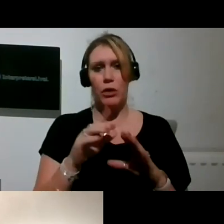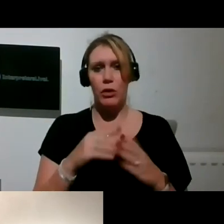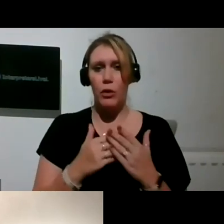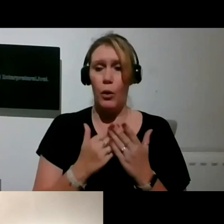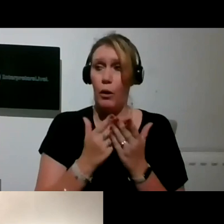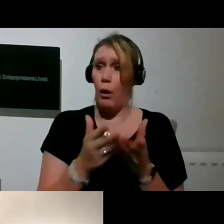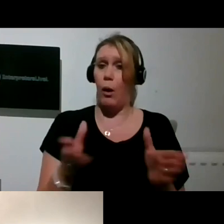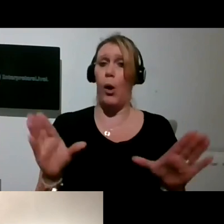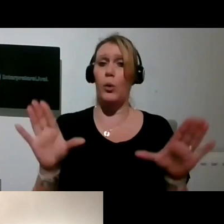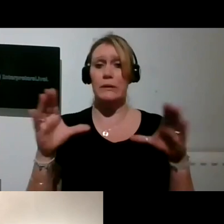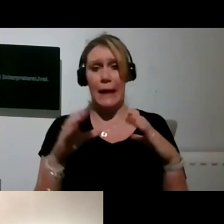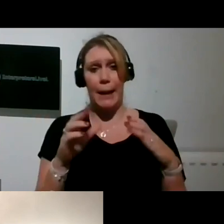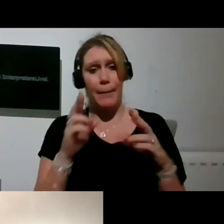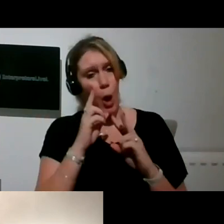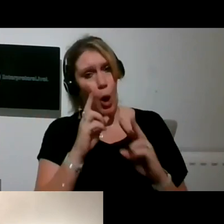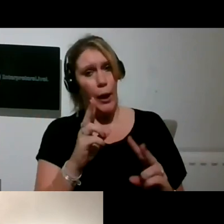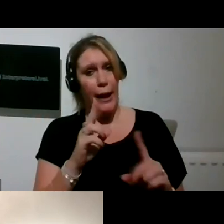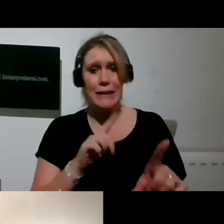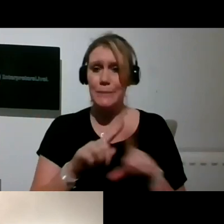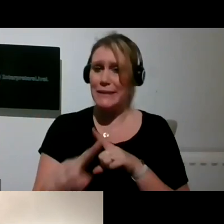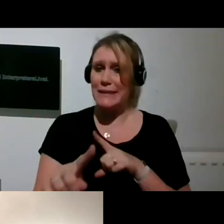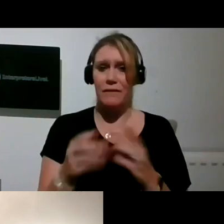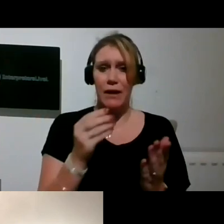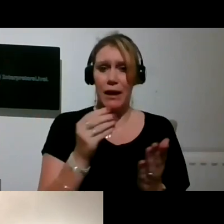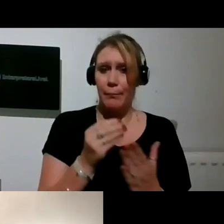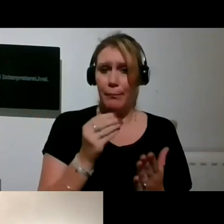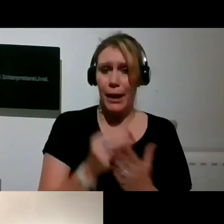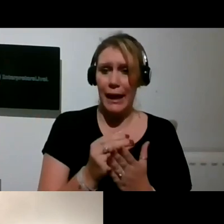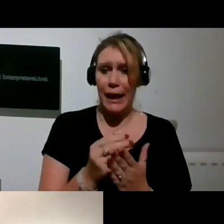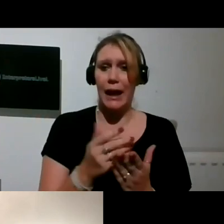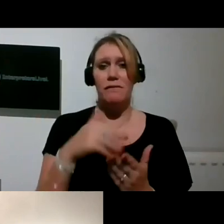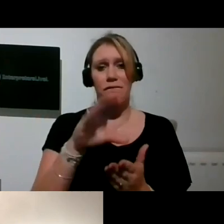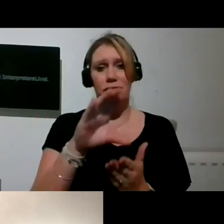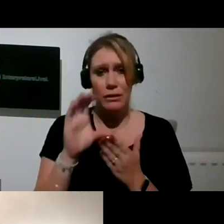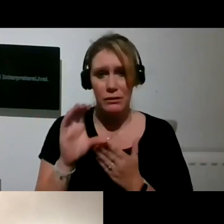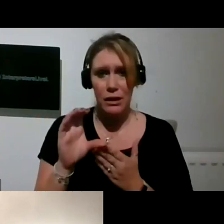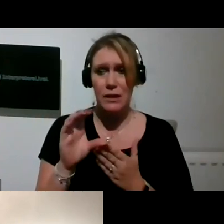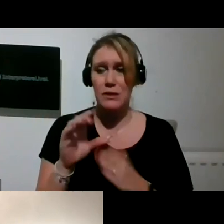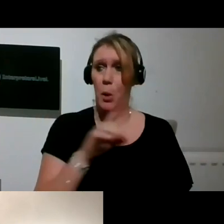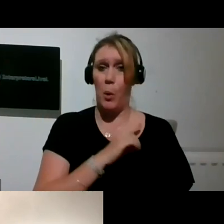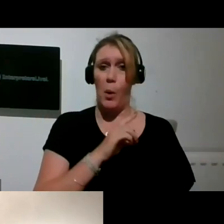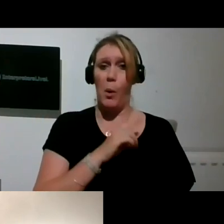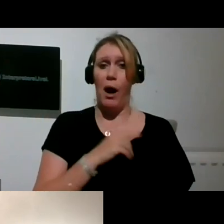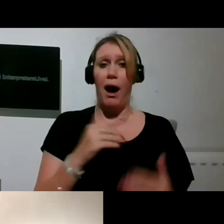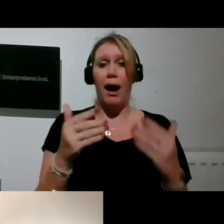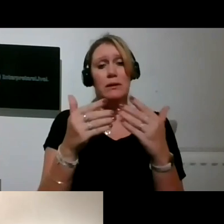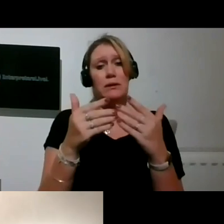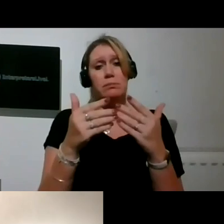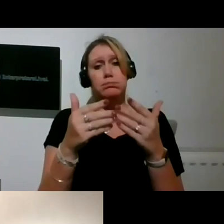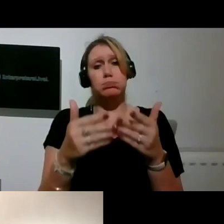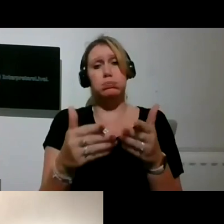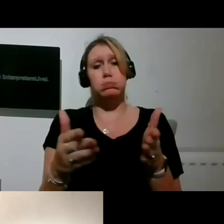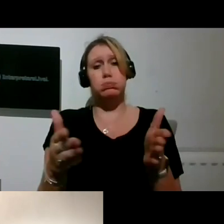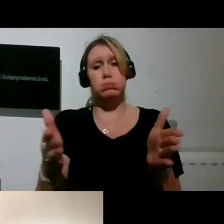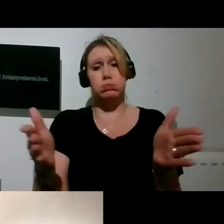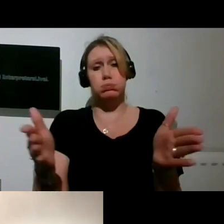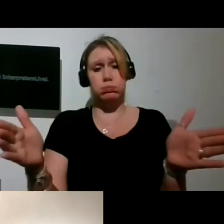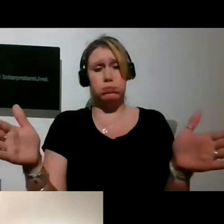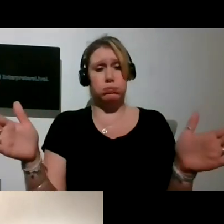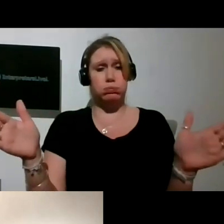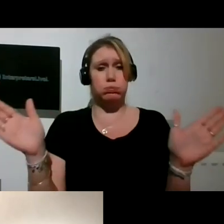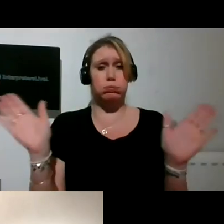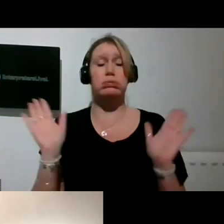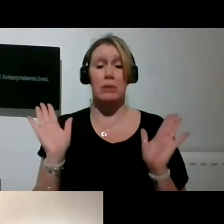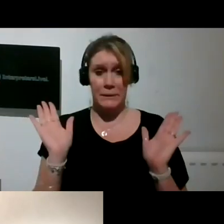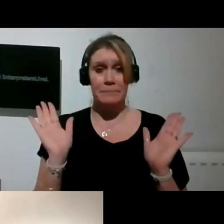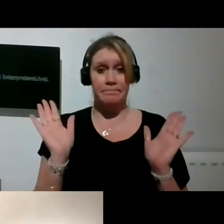from some of these other funders and donors to be able to just do more and more Disability Arts Online commissions as we